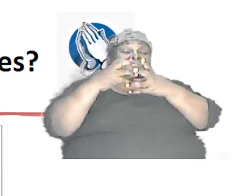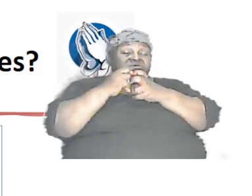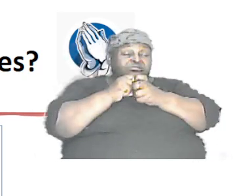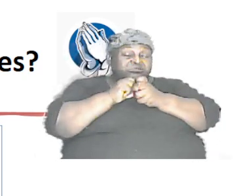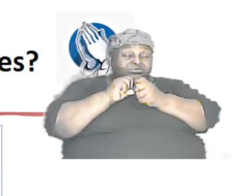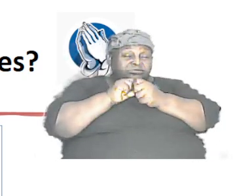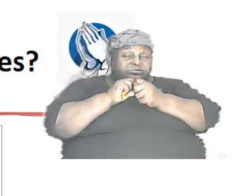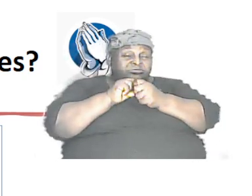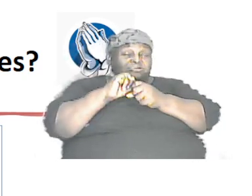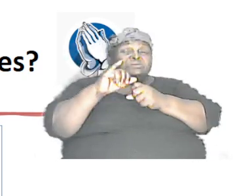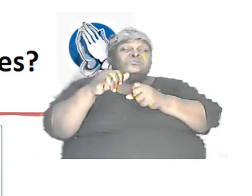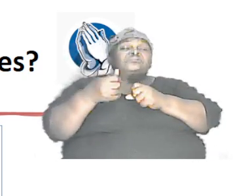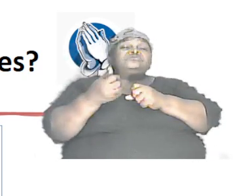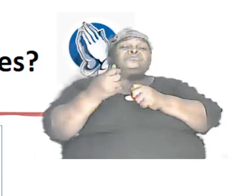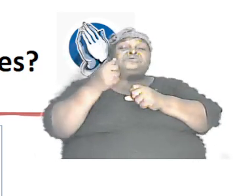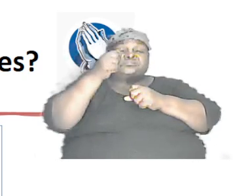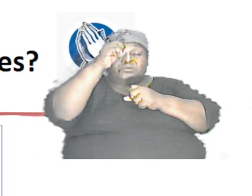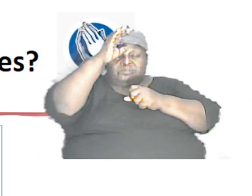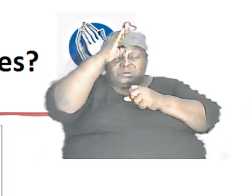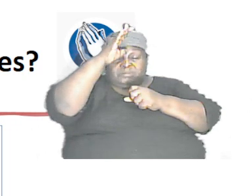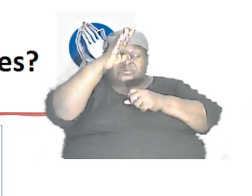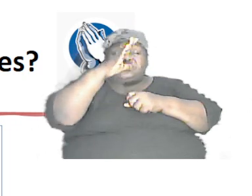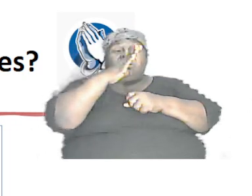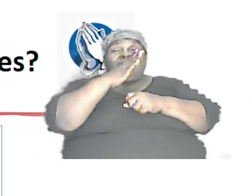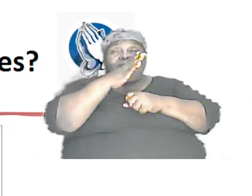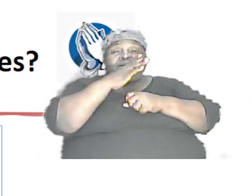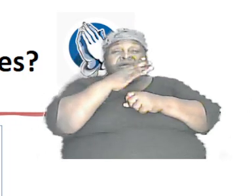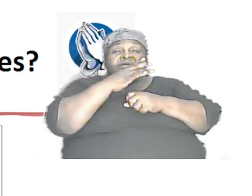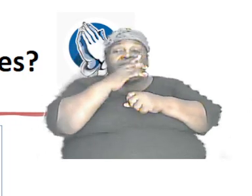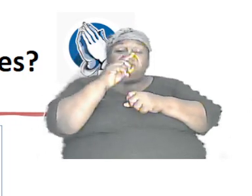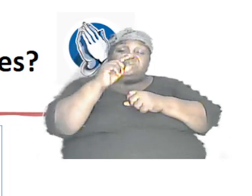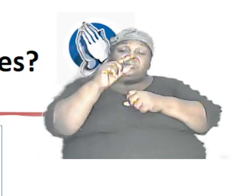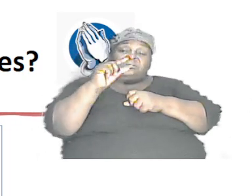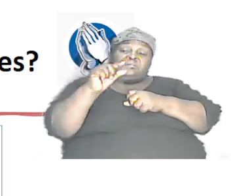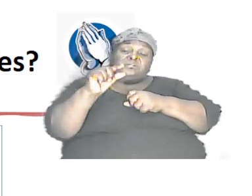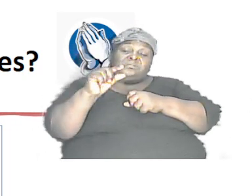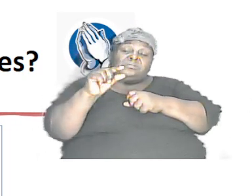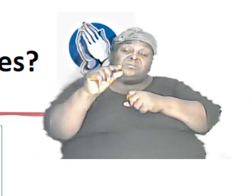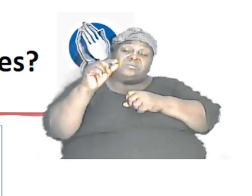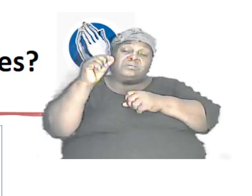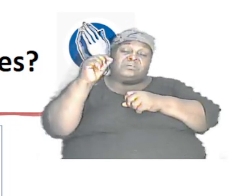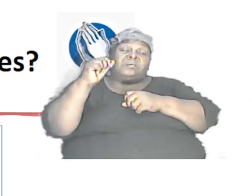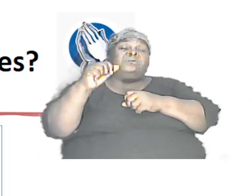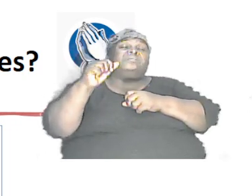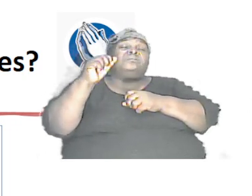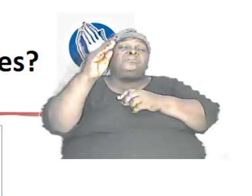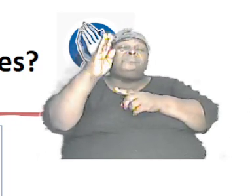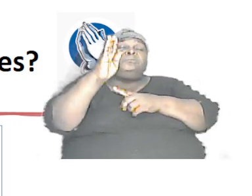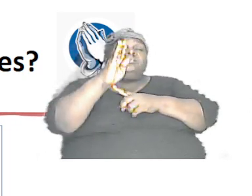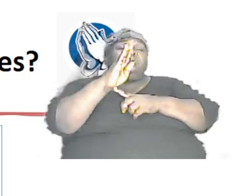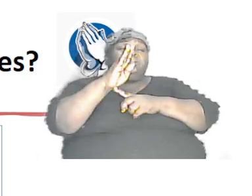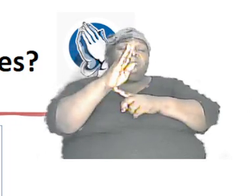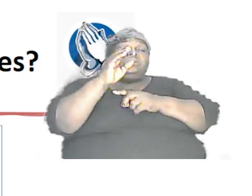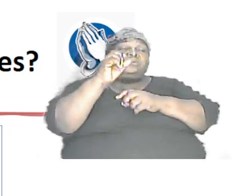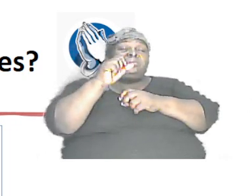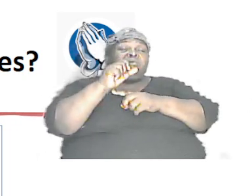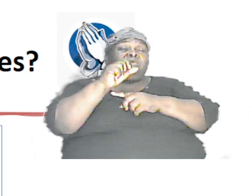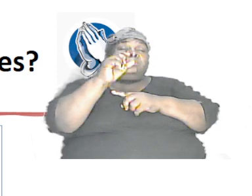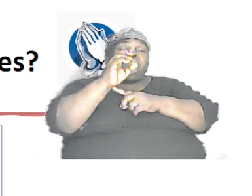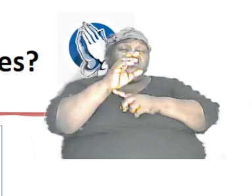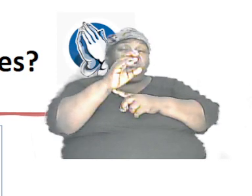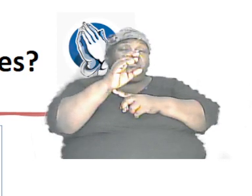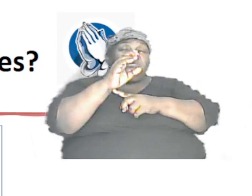from just mom and dad with that little gene of big A and little A, big B and little B,